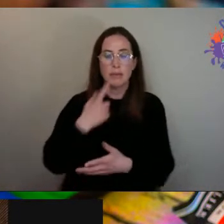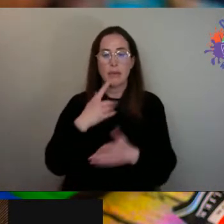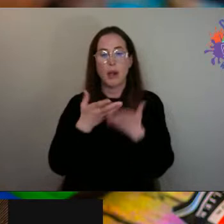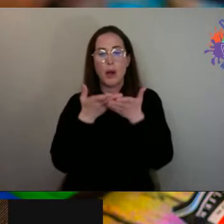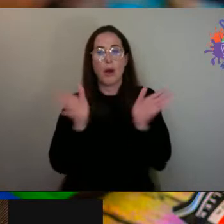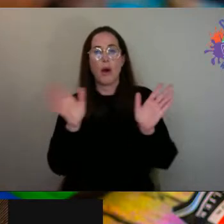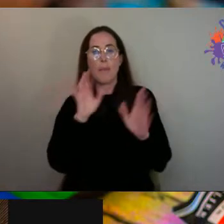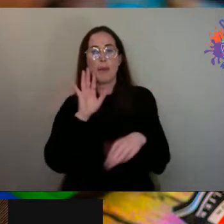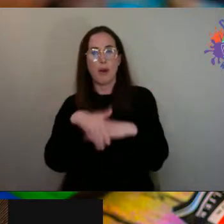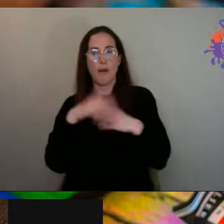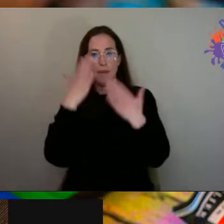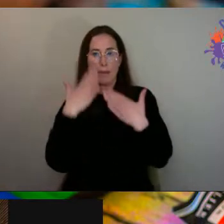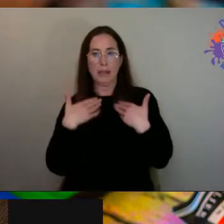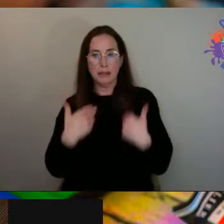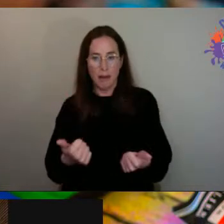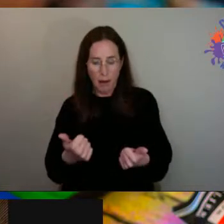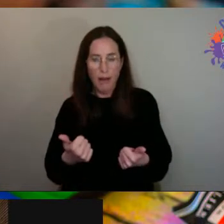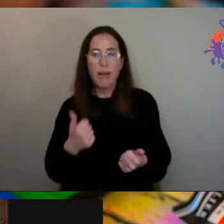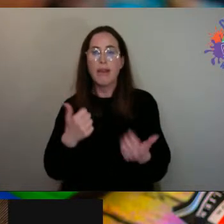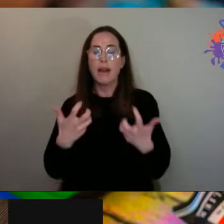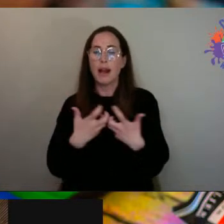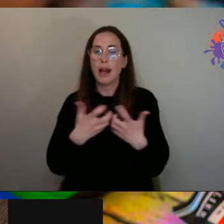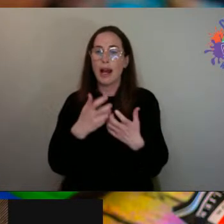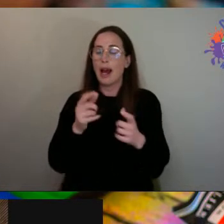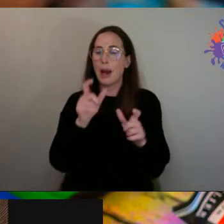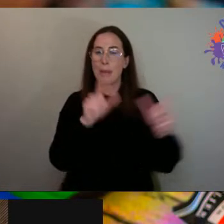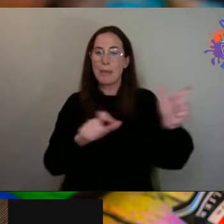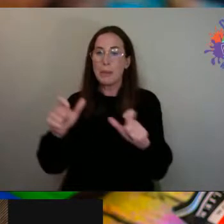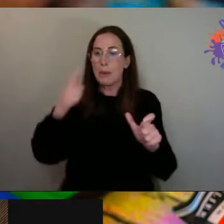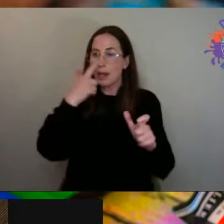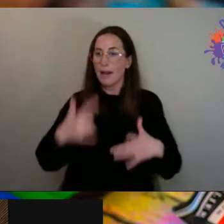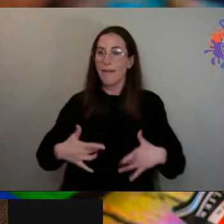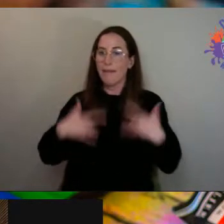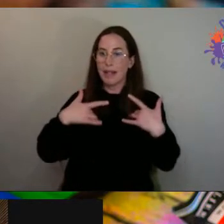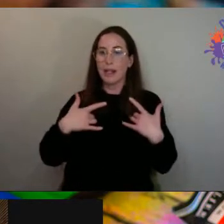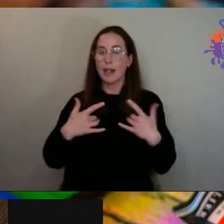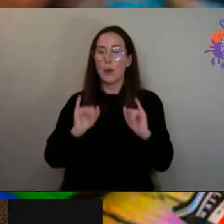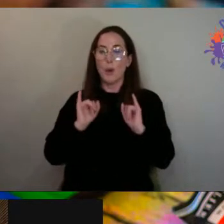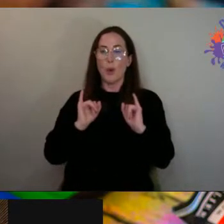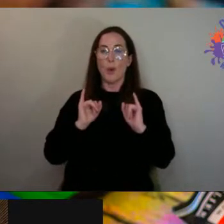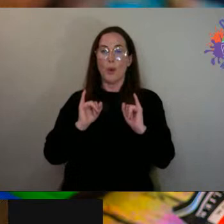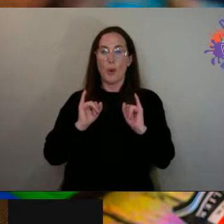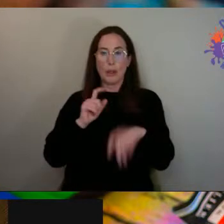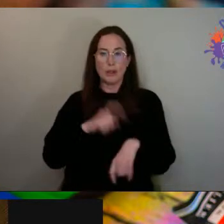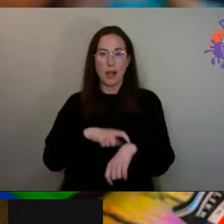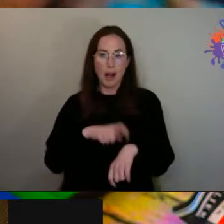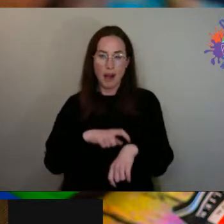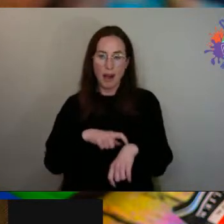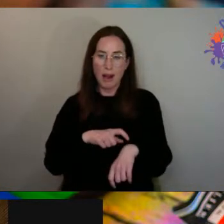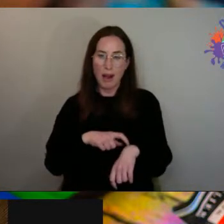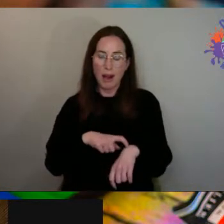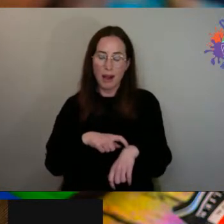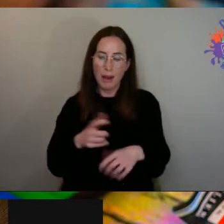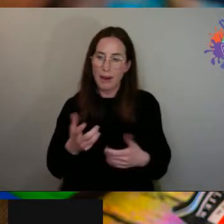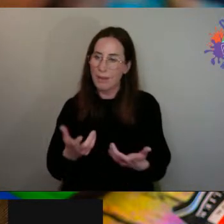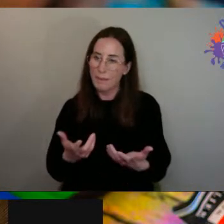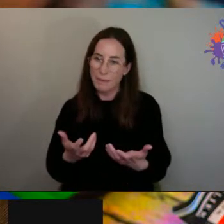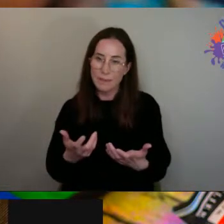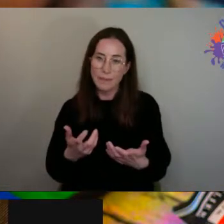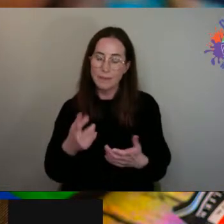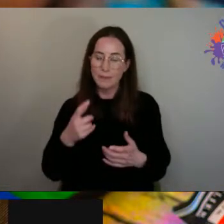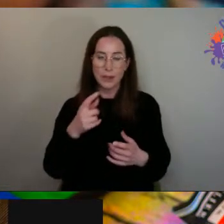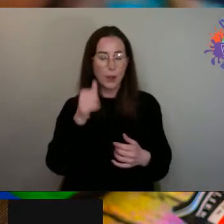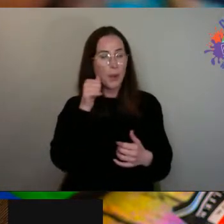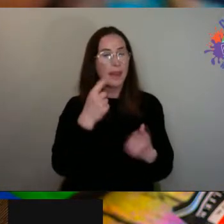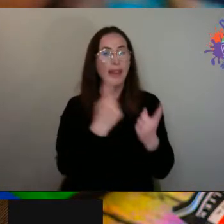mental health and how people can feel at bad times in their life because there is, you know, everything start, things start and they